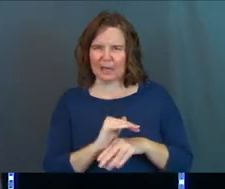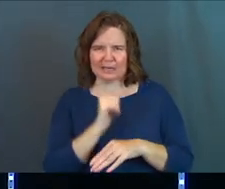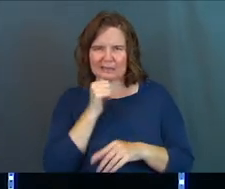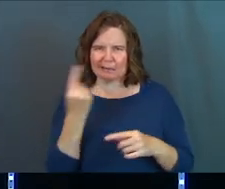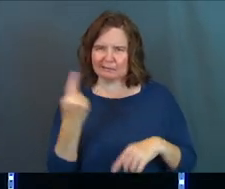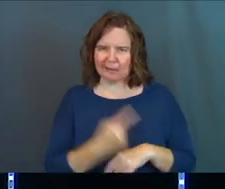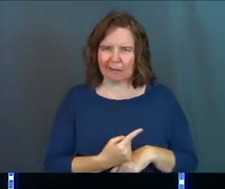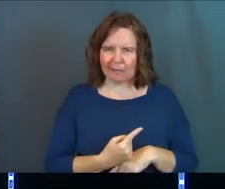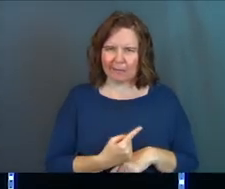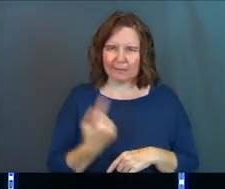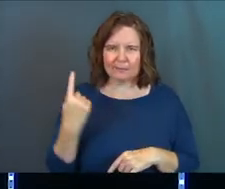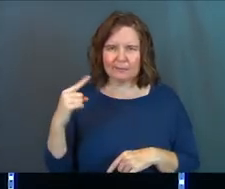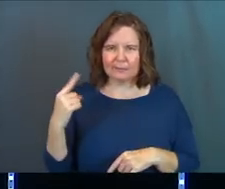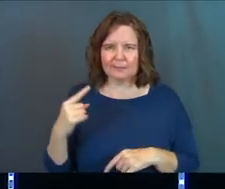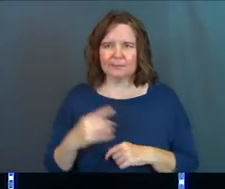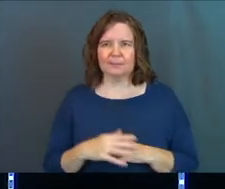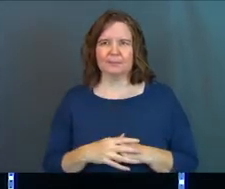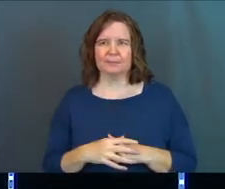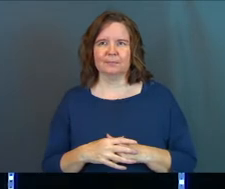at night?